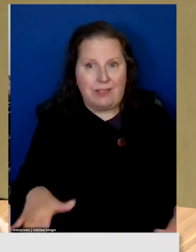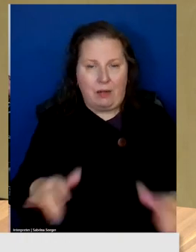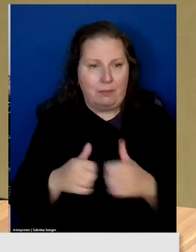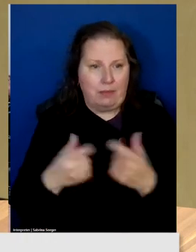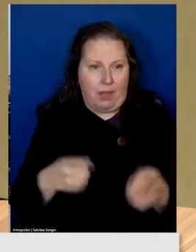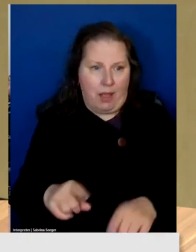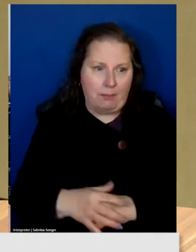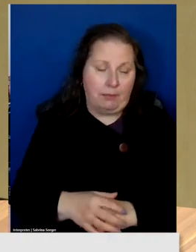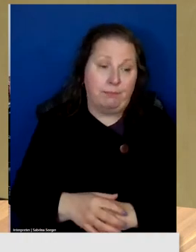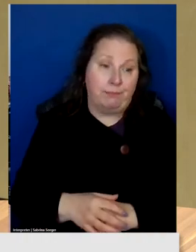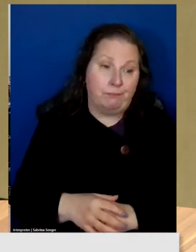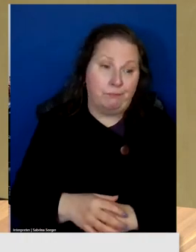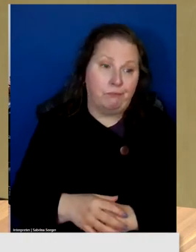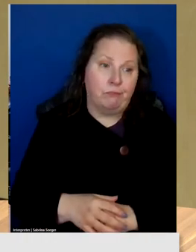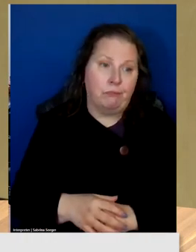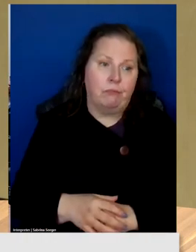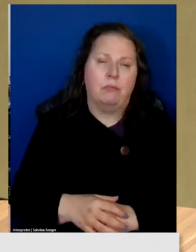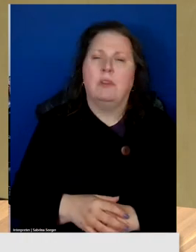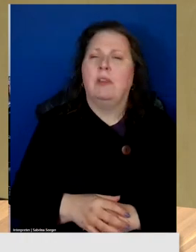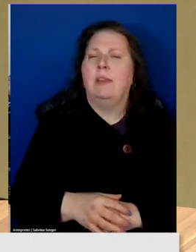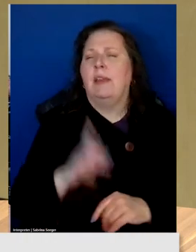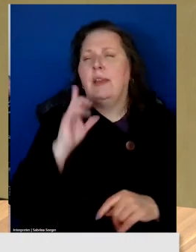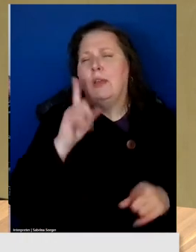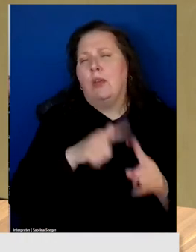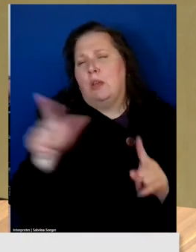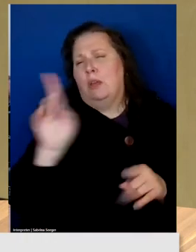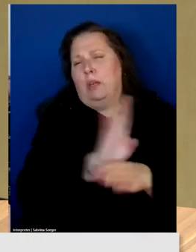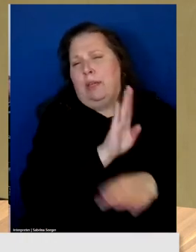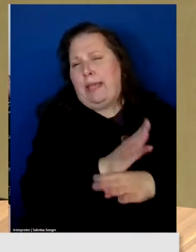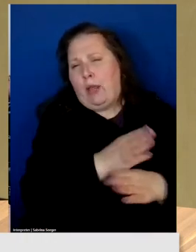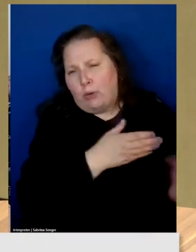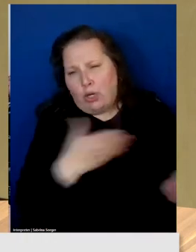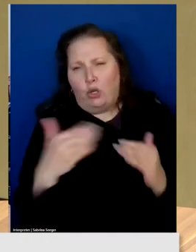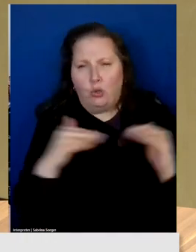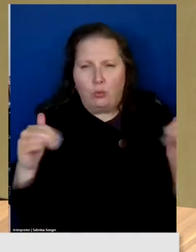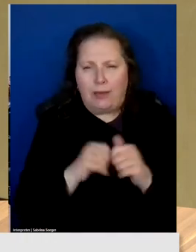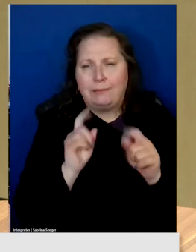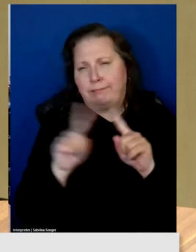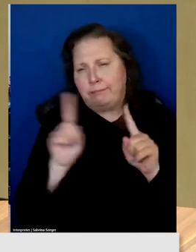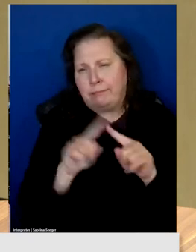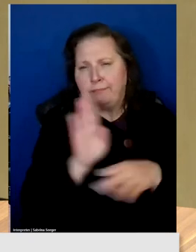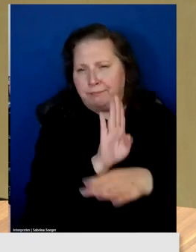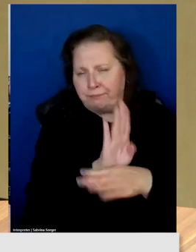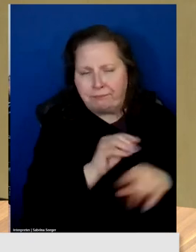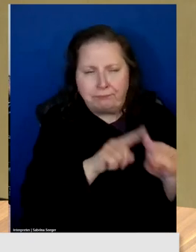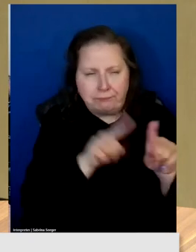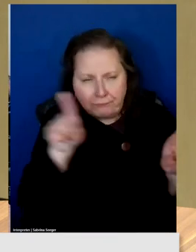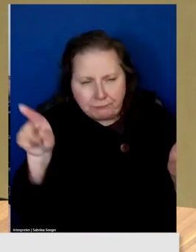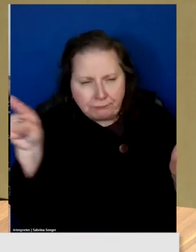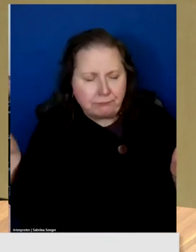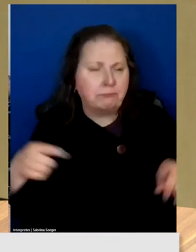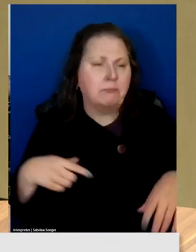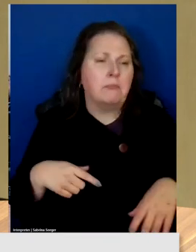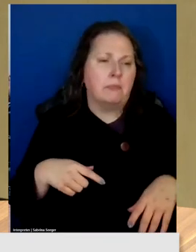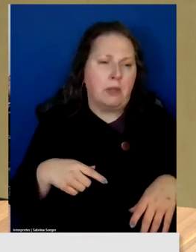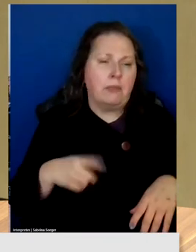There's been some talk of carrier grade. There's some analysis with it, which is useful. And then you have, uh,